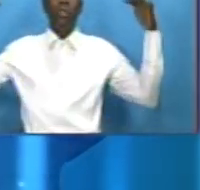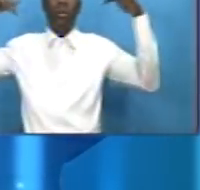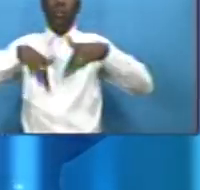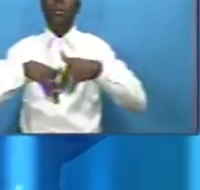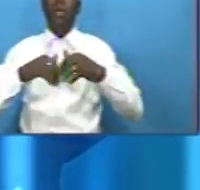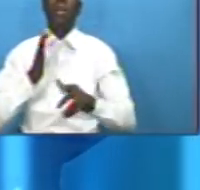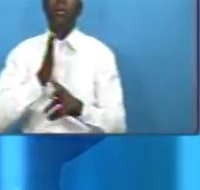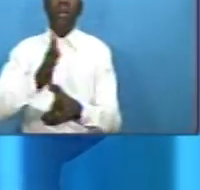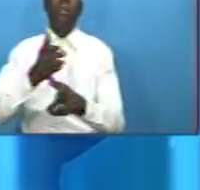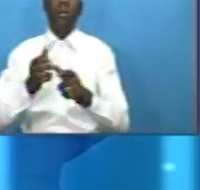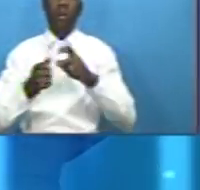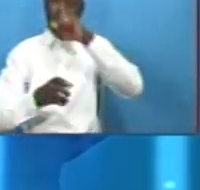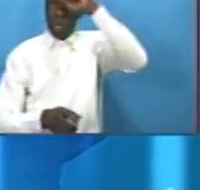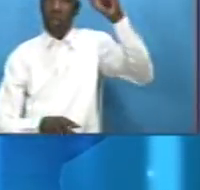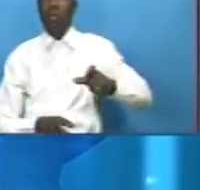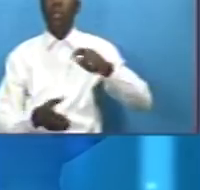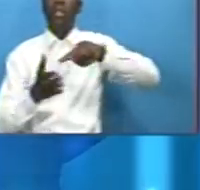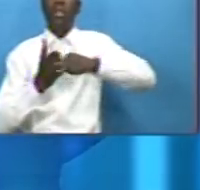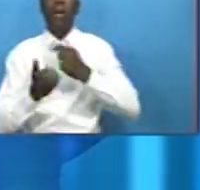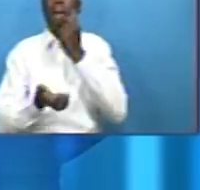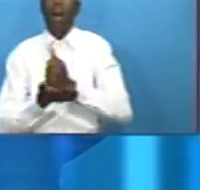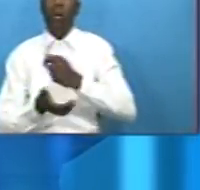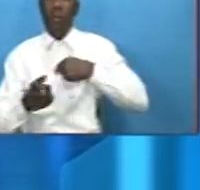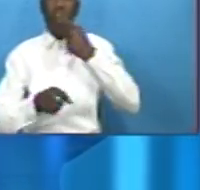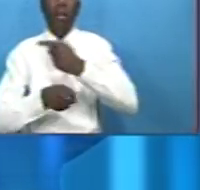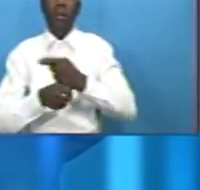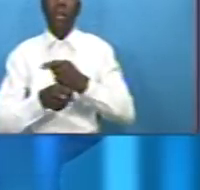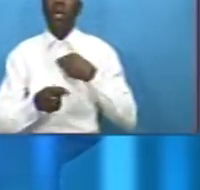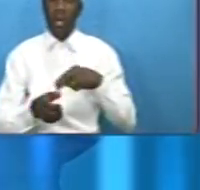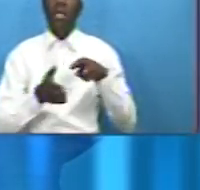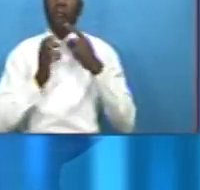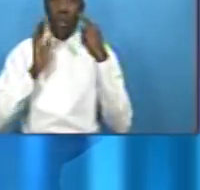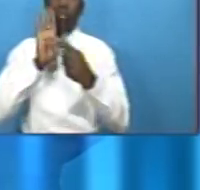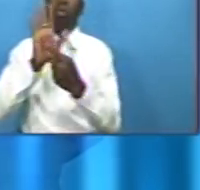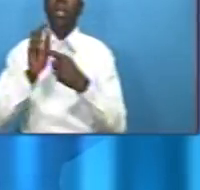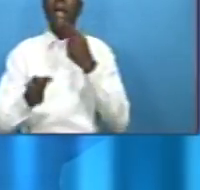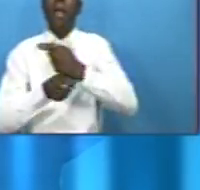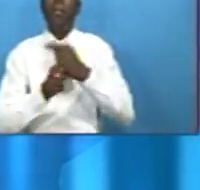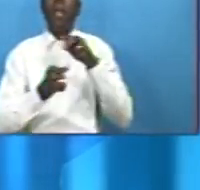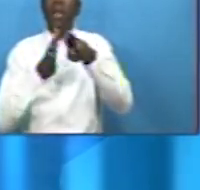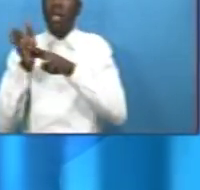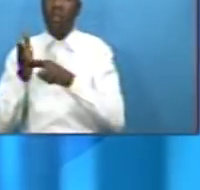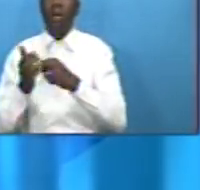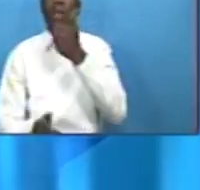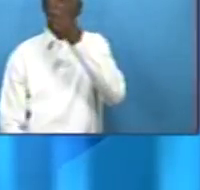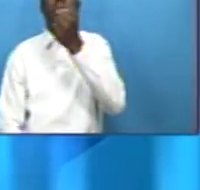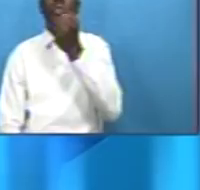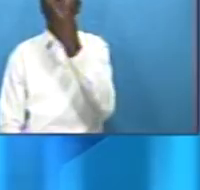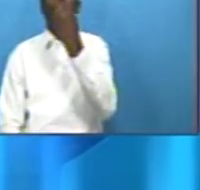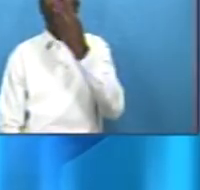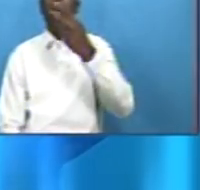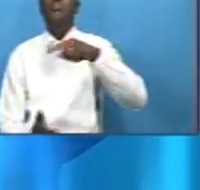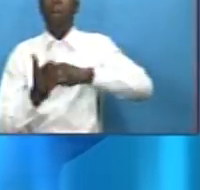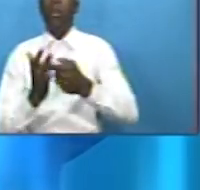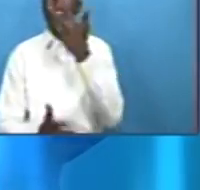deputy governor of the central bank of the gambi has revealed that the gambi registered a whopping 62.9 percent in remittances